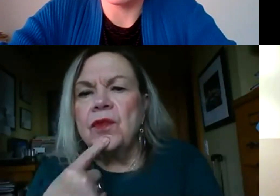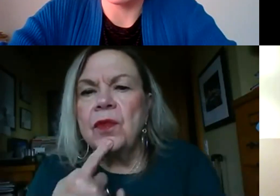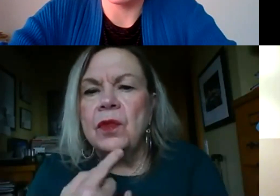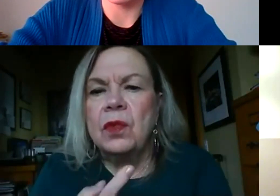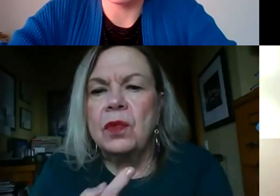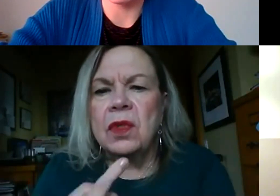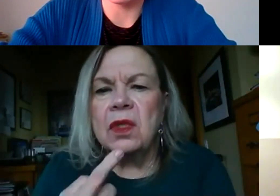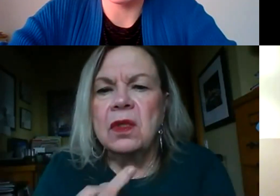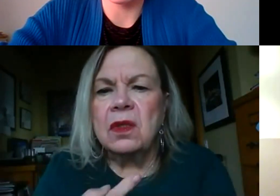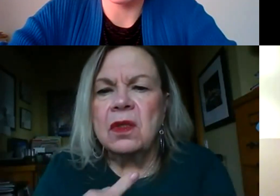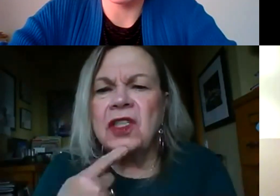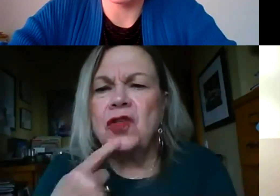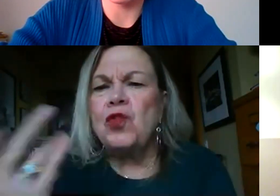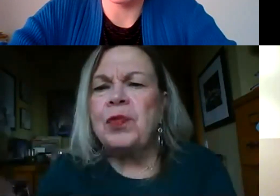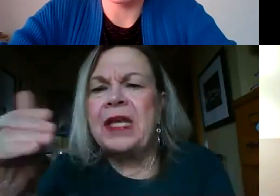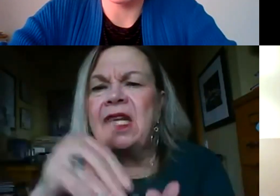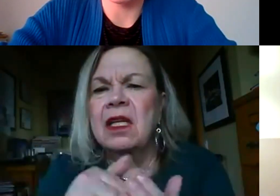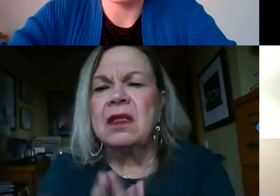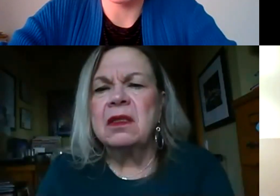Can you say that question again, please?